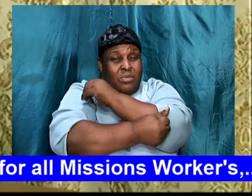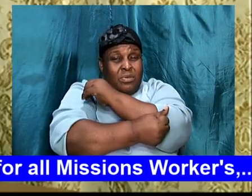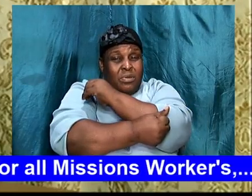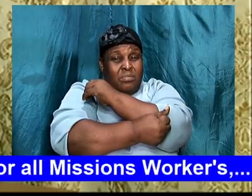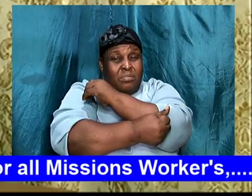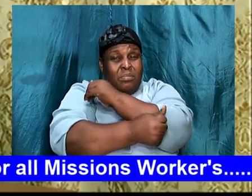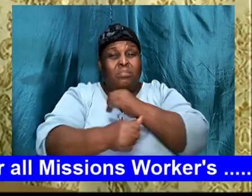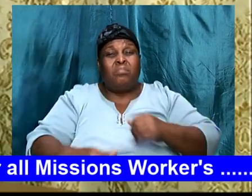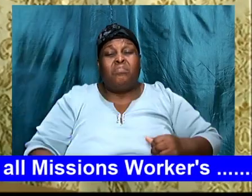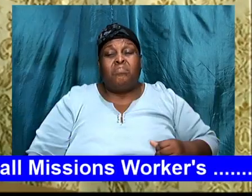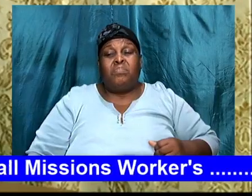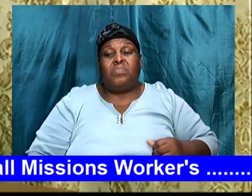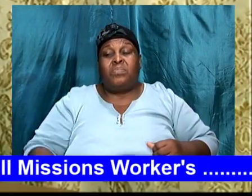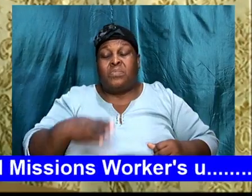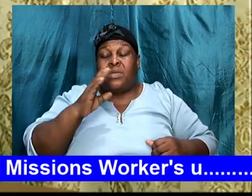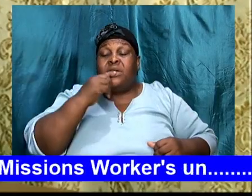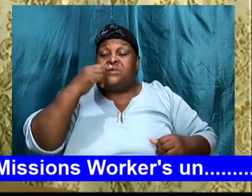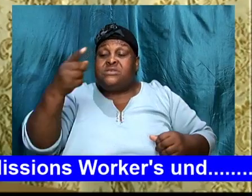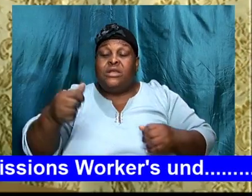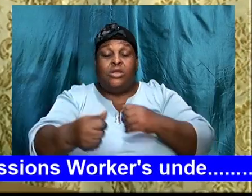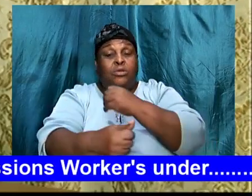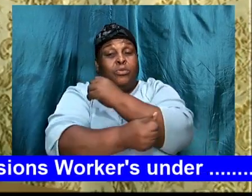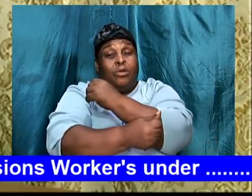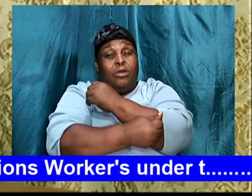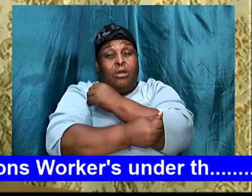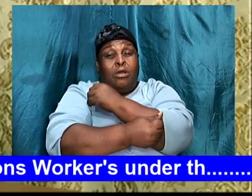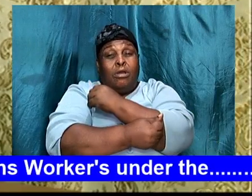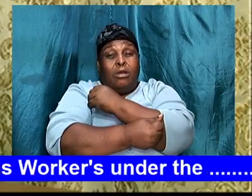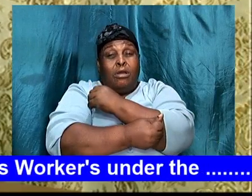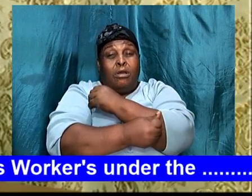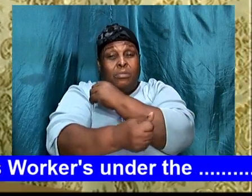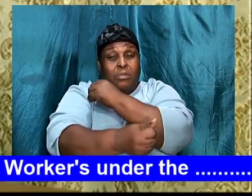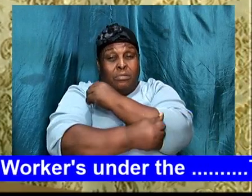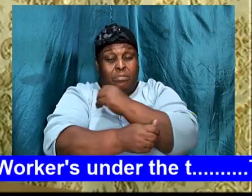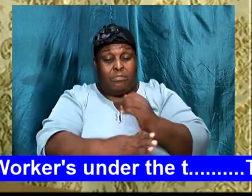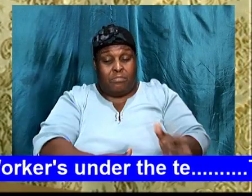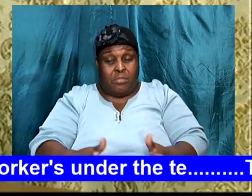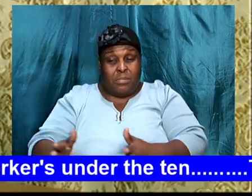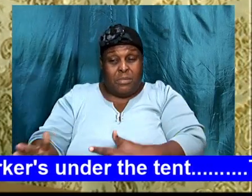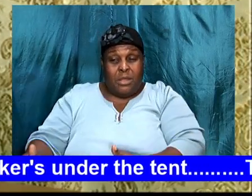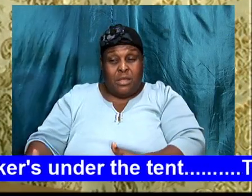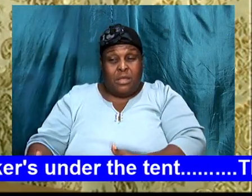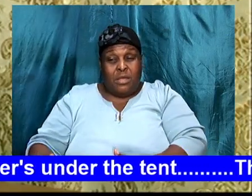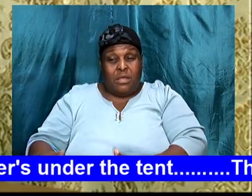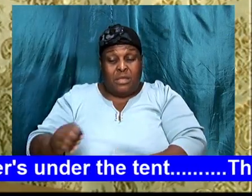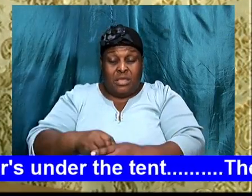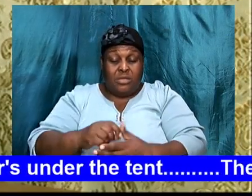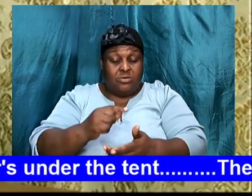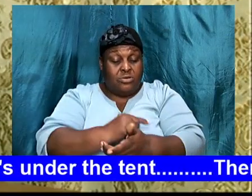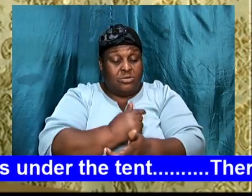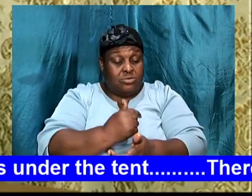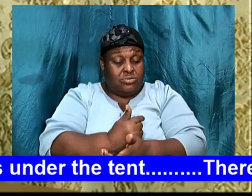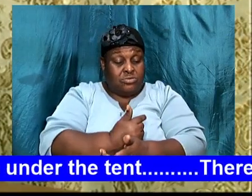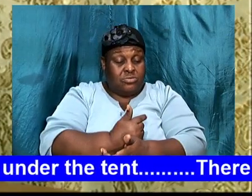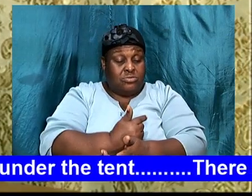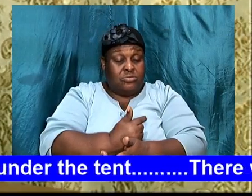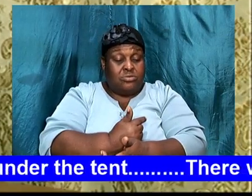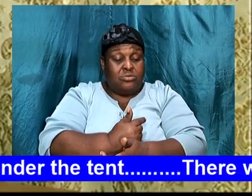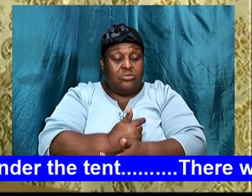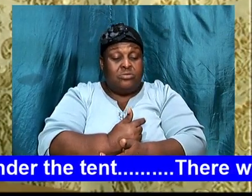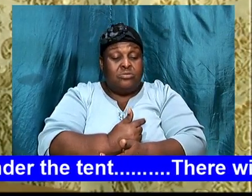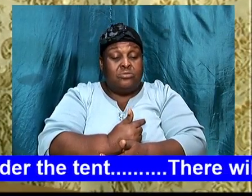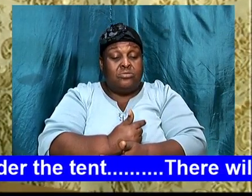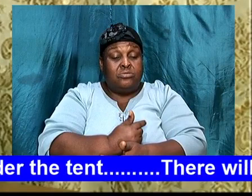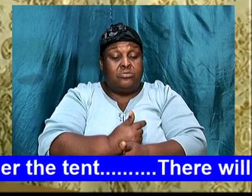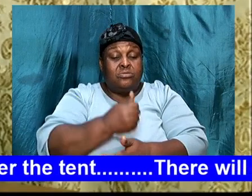12, God told him, His plan. Then, in Genesis, further in